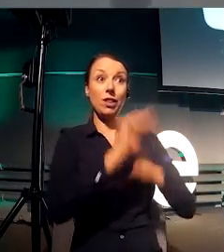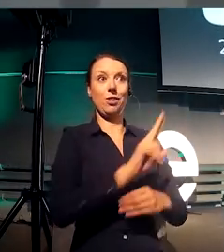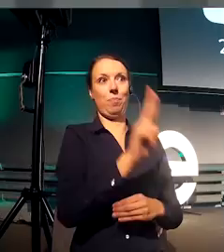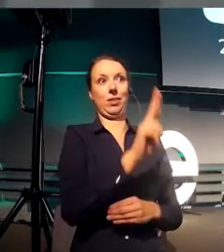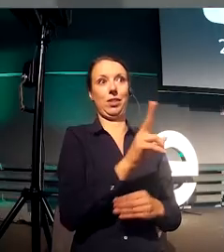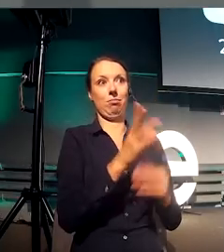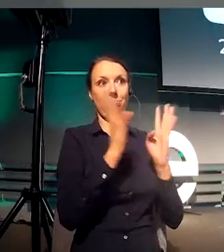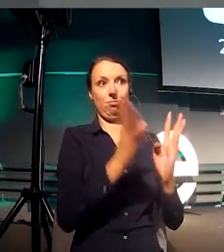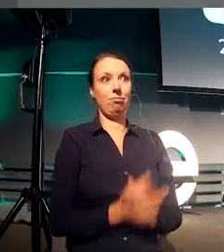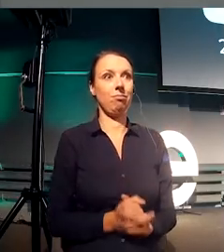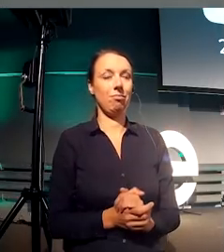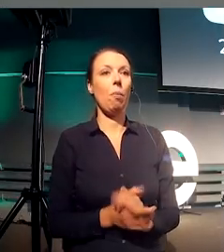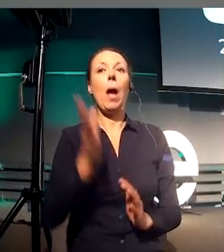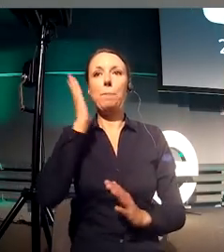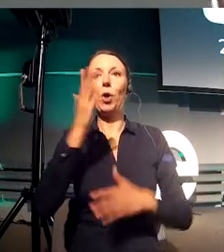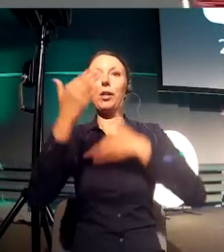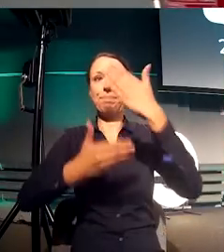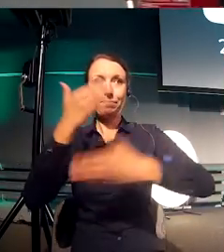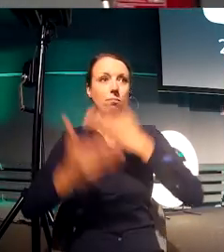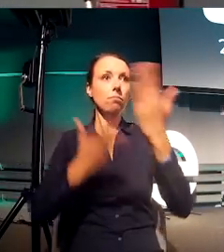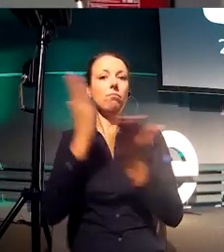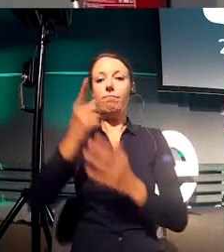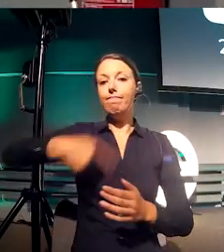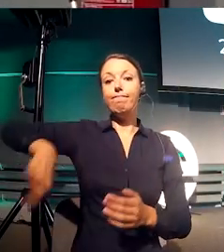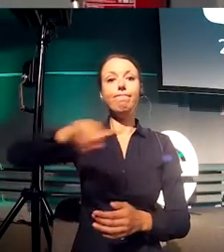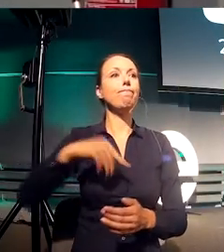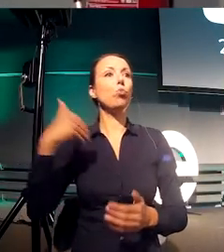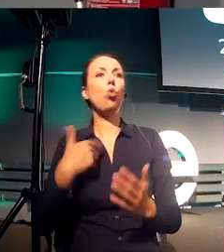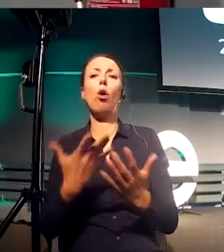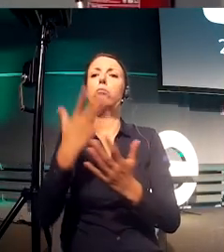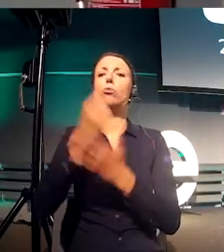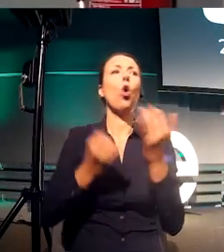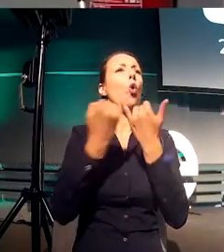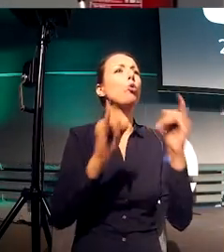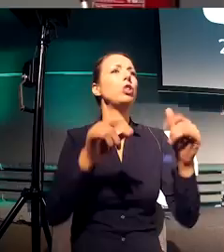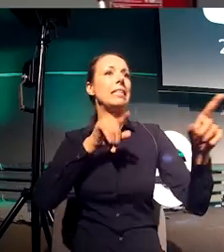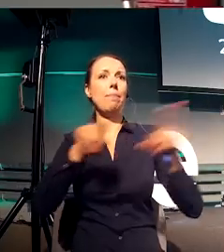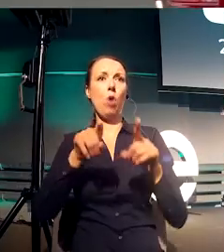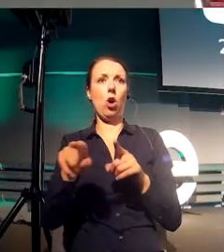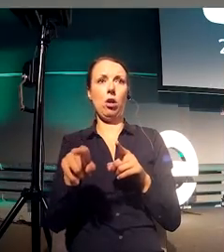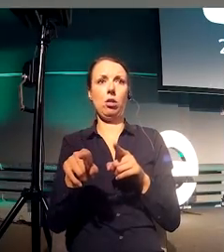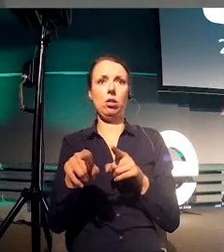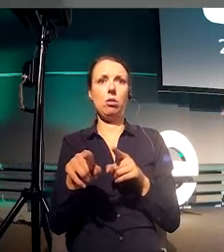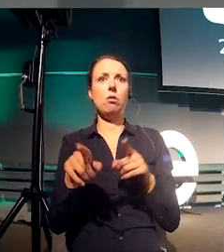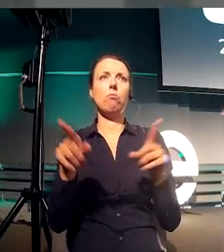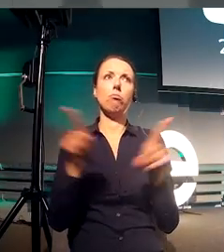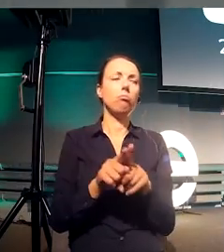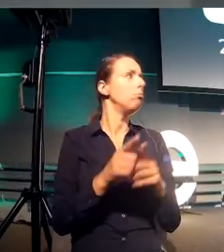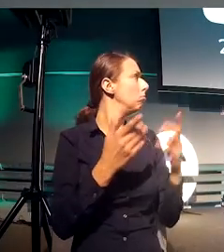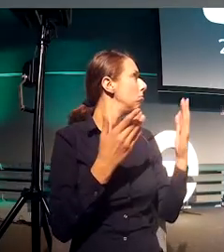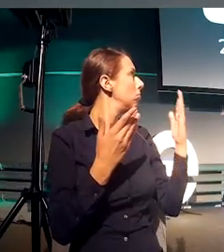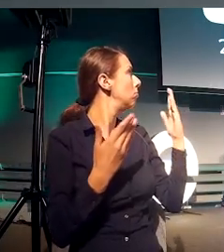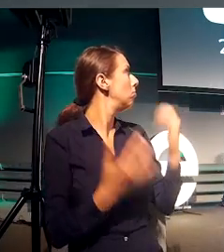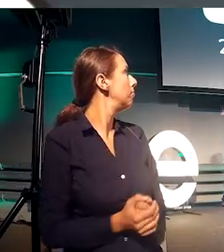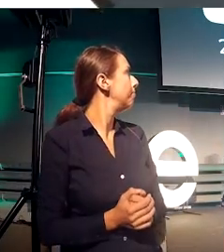tested all these, and you can see that there's a big difference by putting a button that has very clear instructions of what this